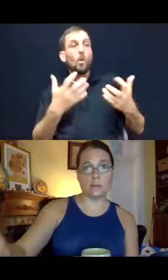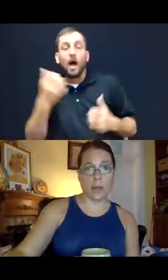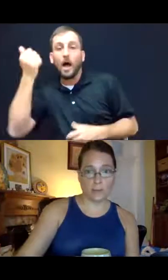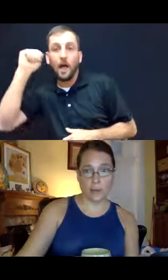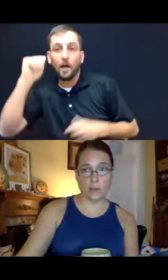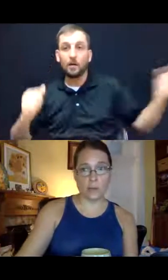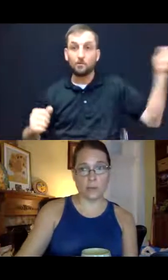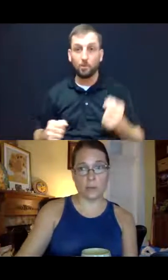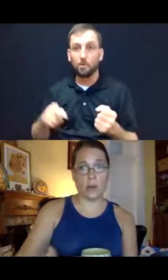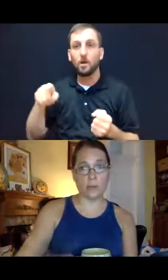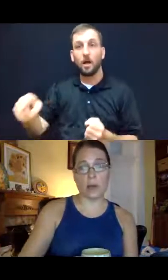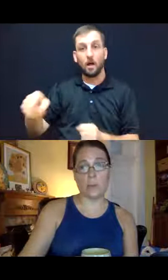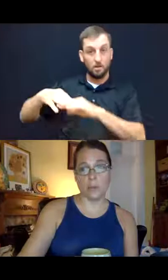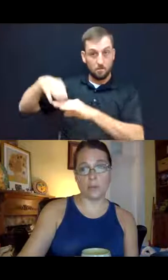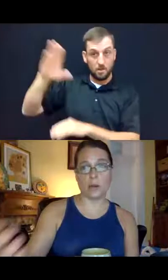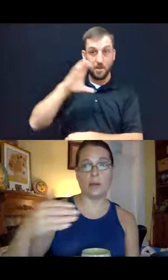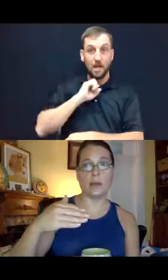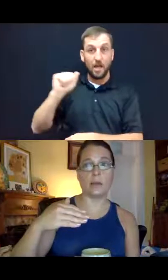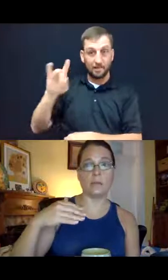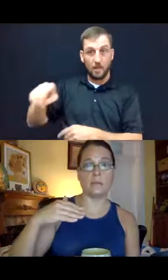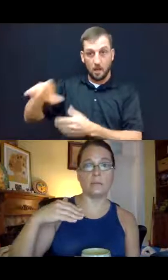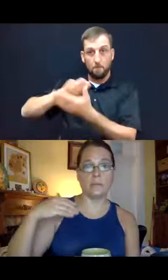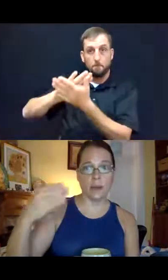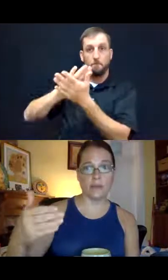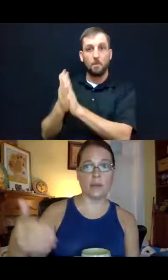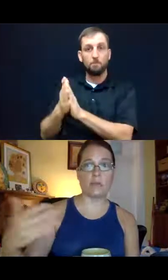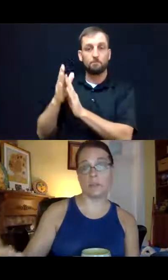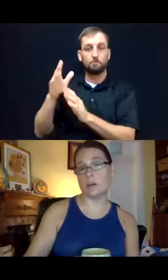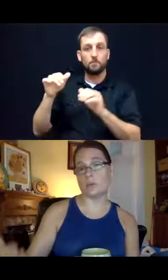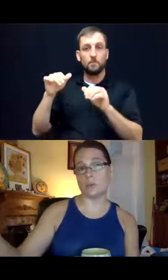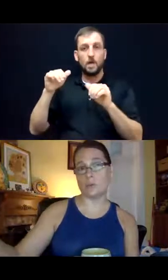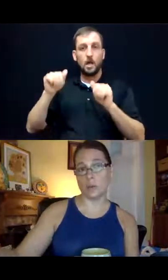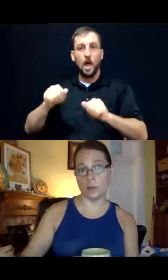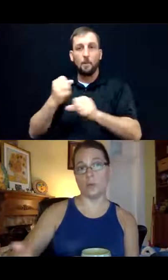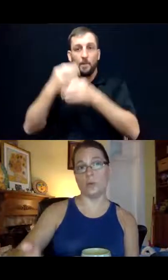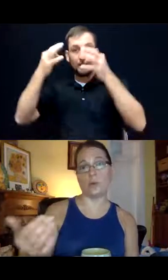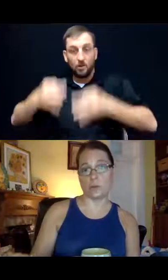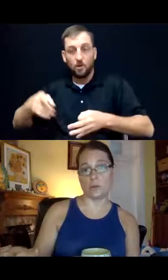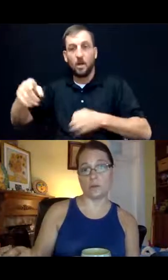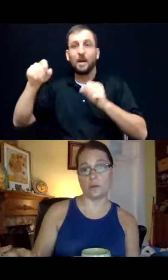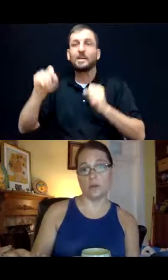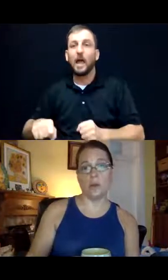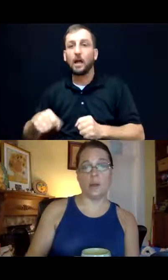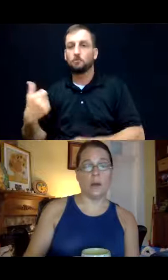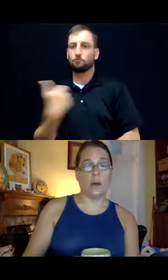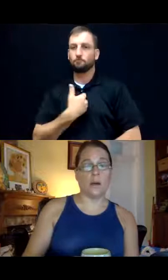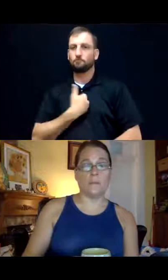after the age of 18 becomes a competent major and can advocate for themselves to include other persons.